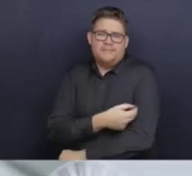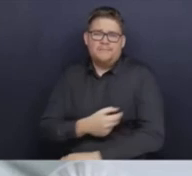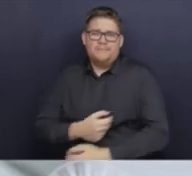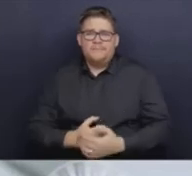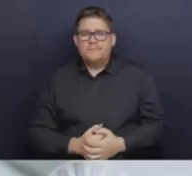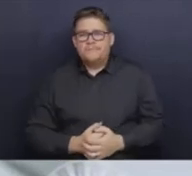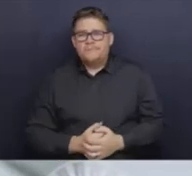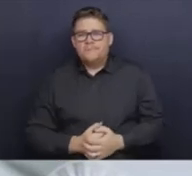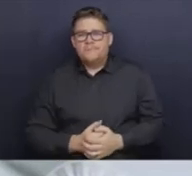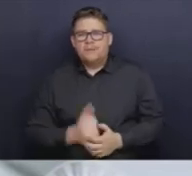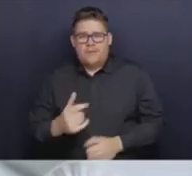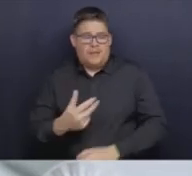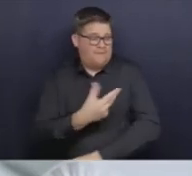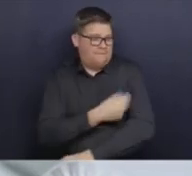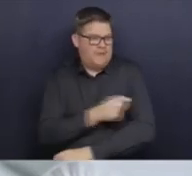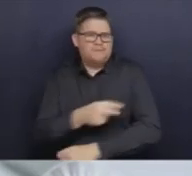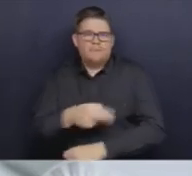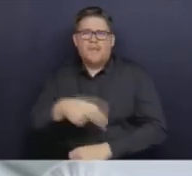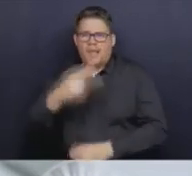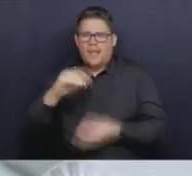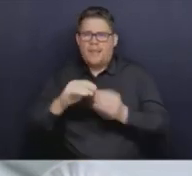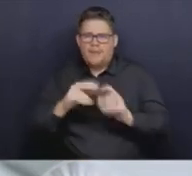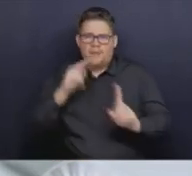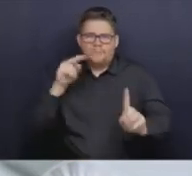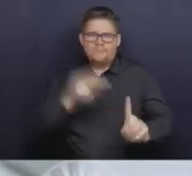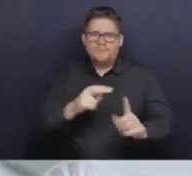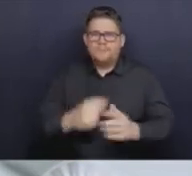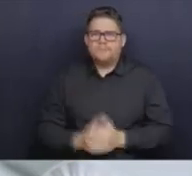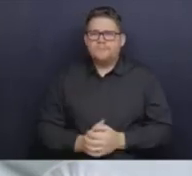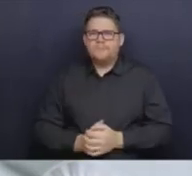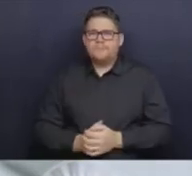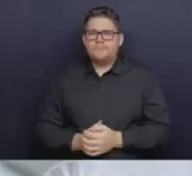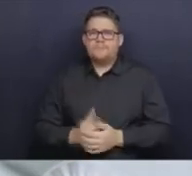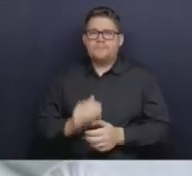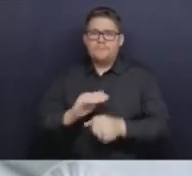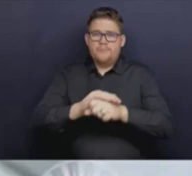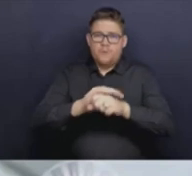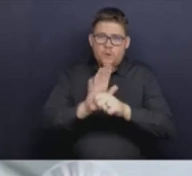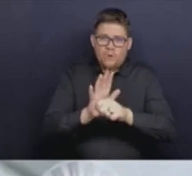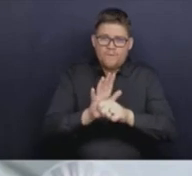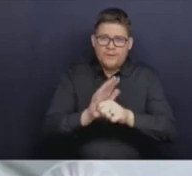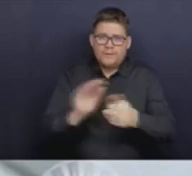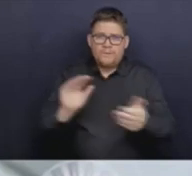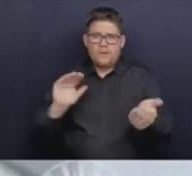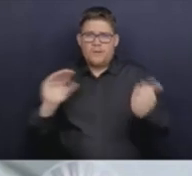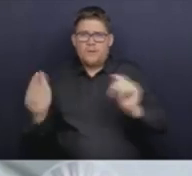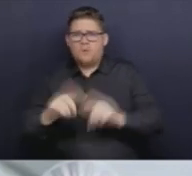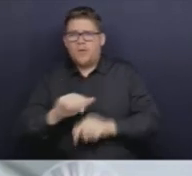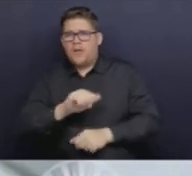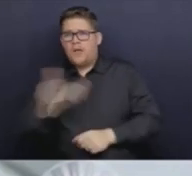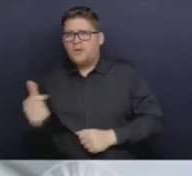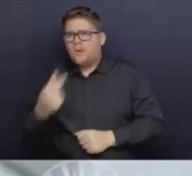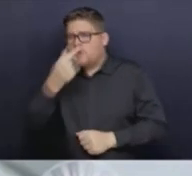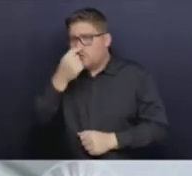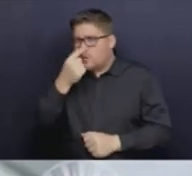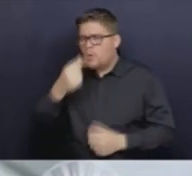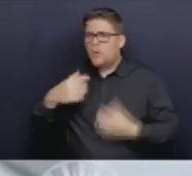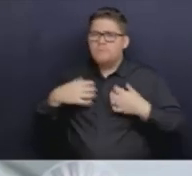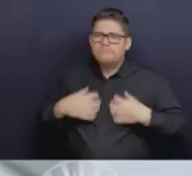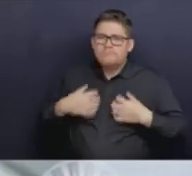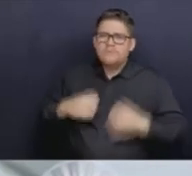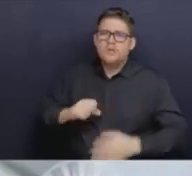that COVID is not causing any more severe illness than other respiratory infections. And so to try and